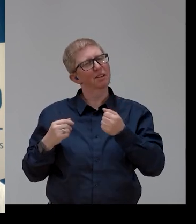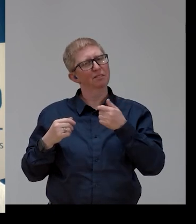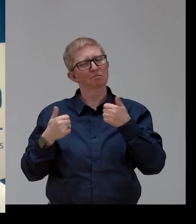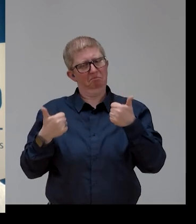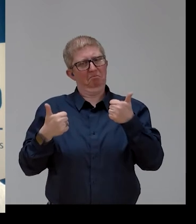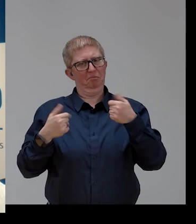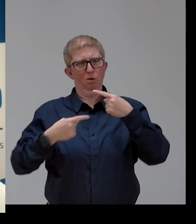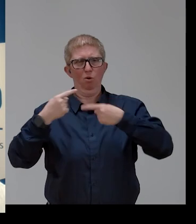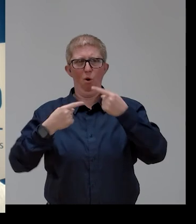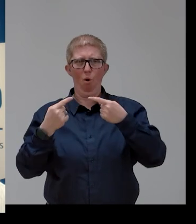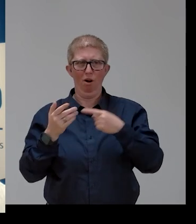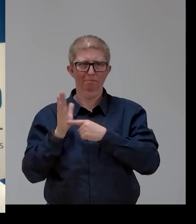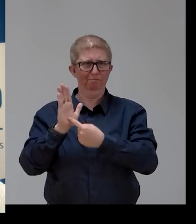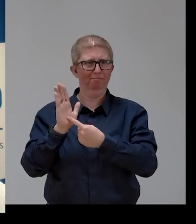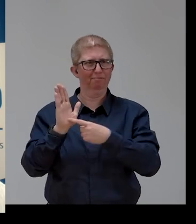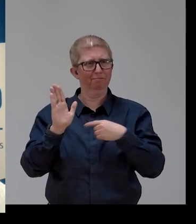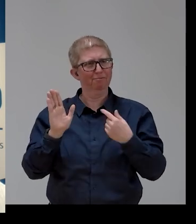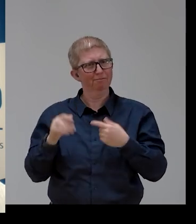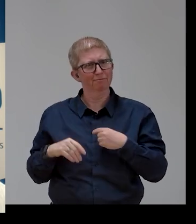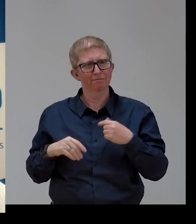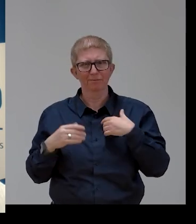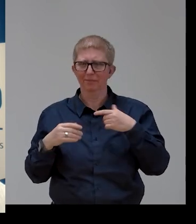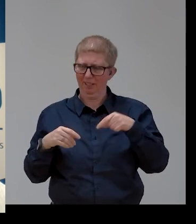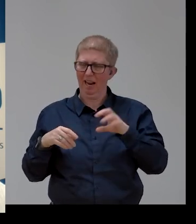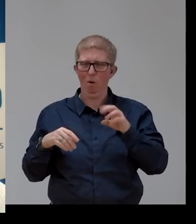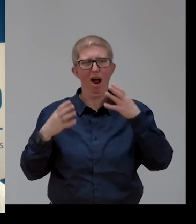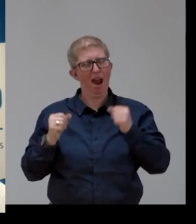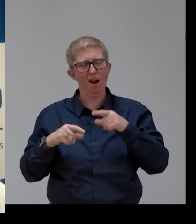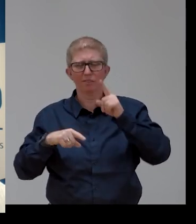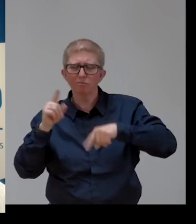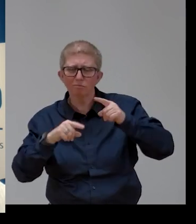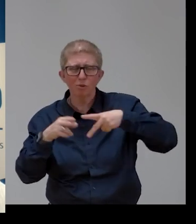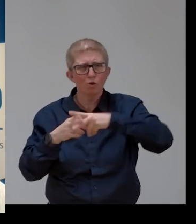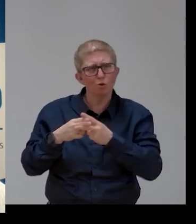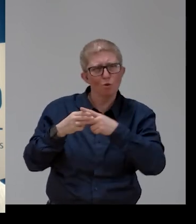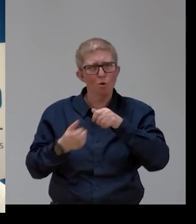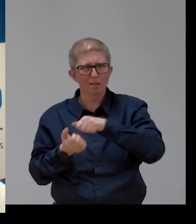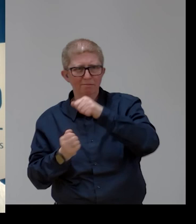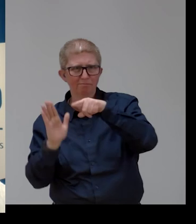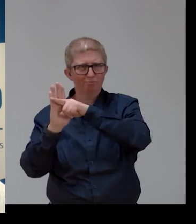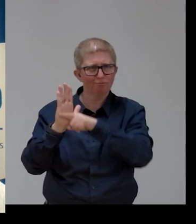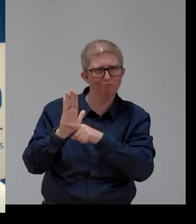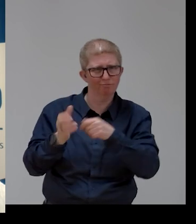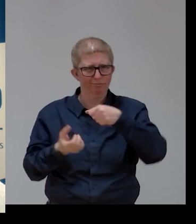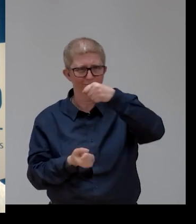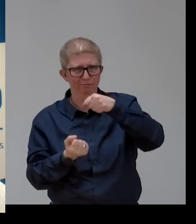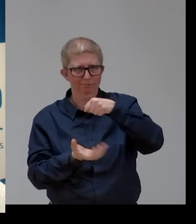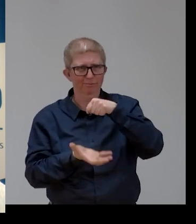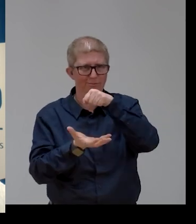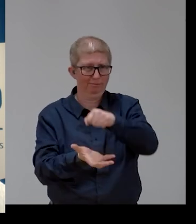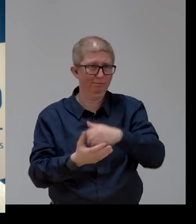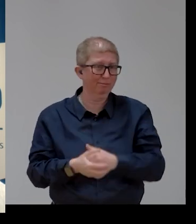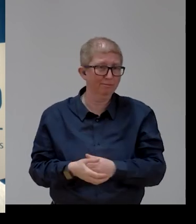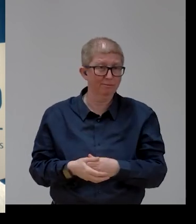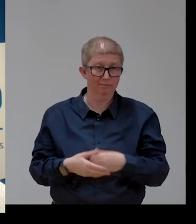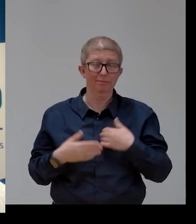toolbox with instruments to tackle the crisis. Turning to our rapporteur, Thomas, if you have